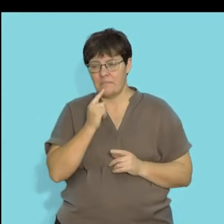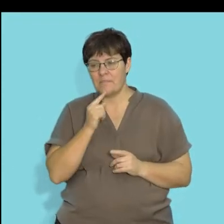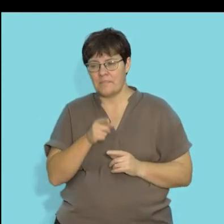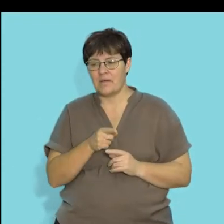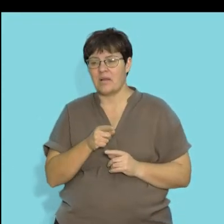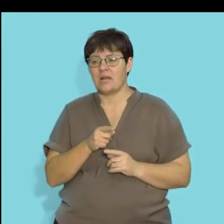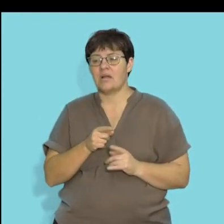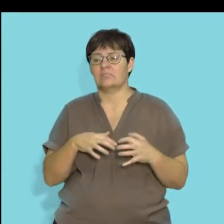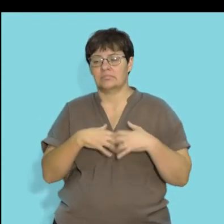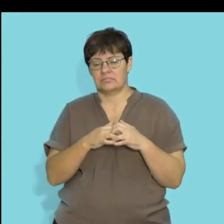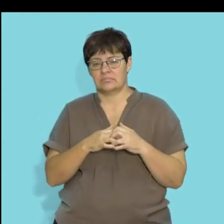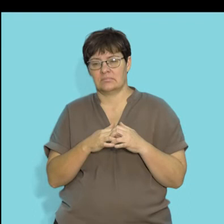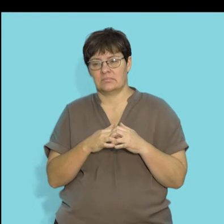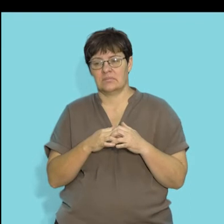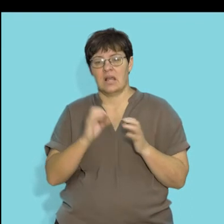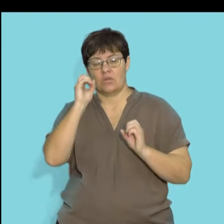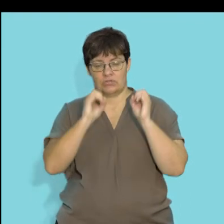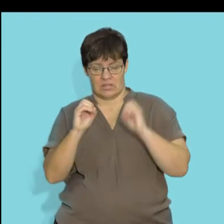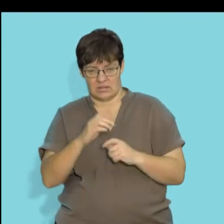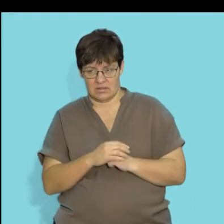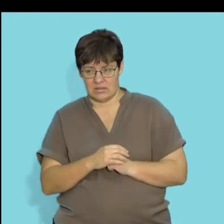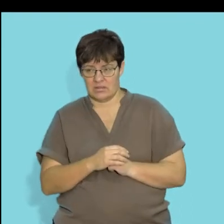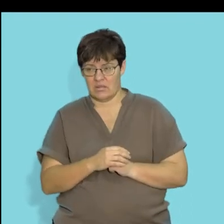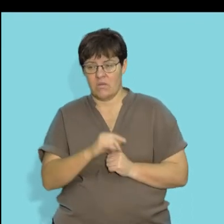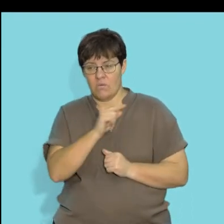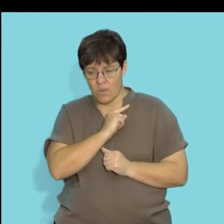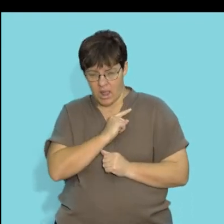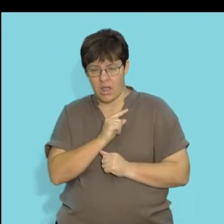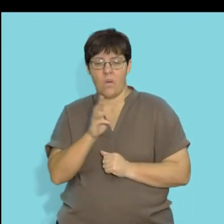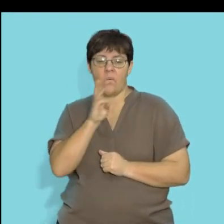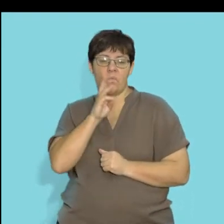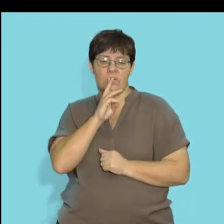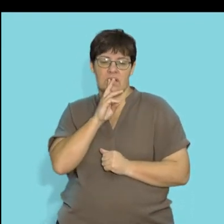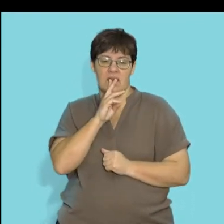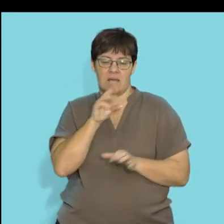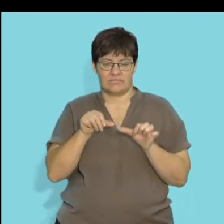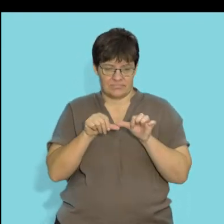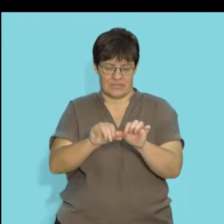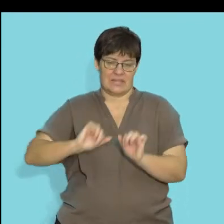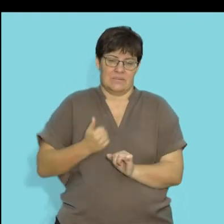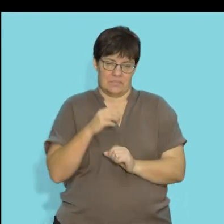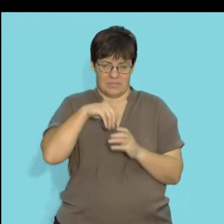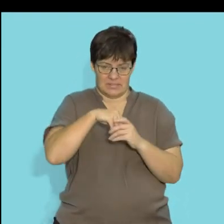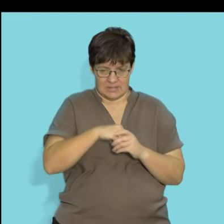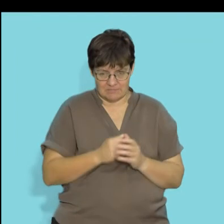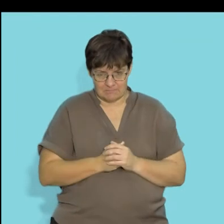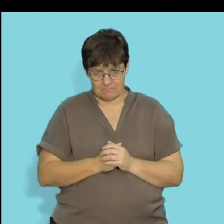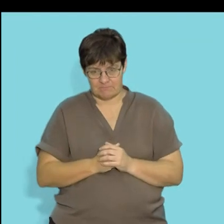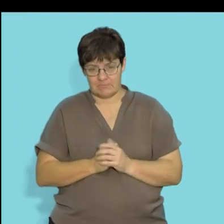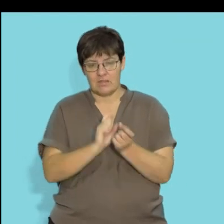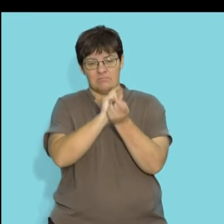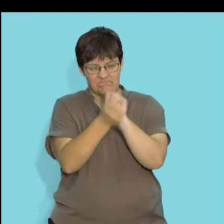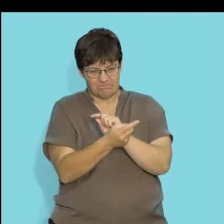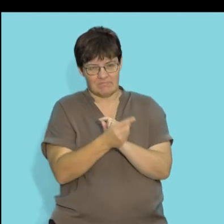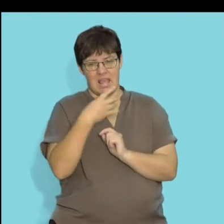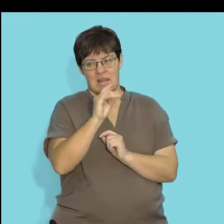So you'll find that they form, the urine forms crystals and this is to retain much water as possible. So these are